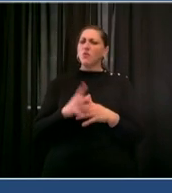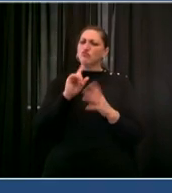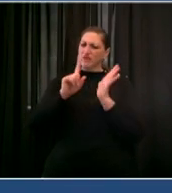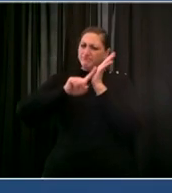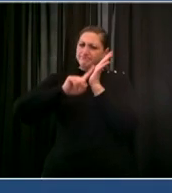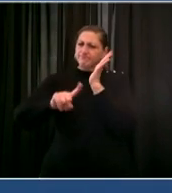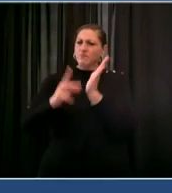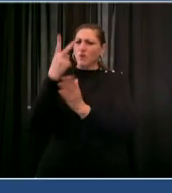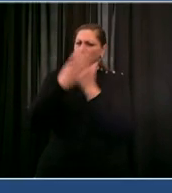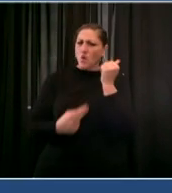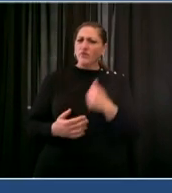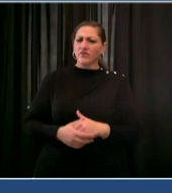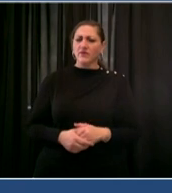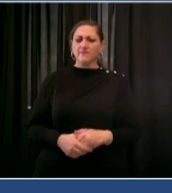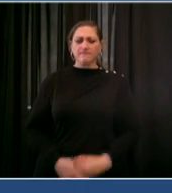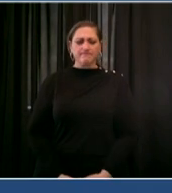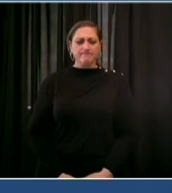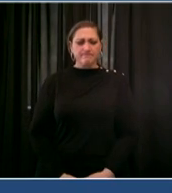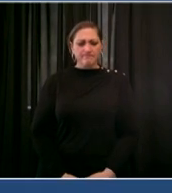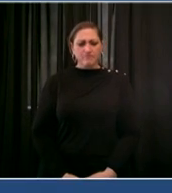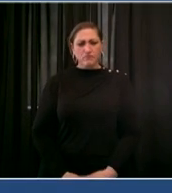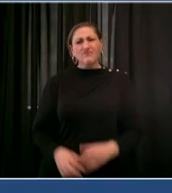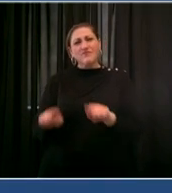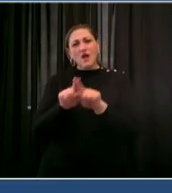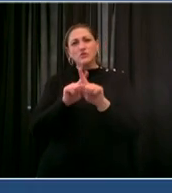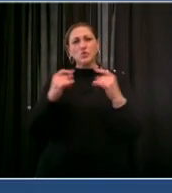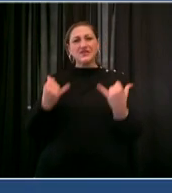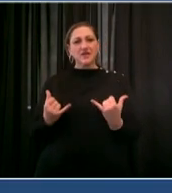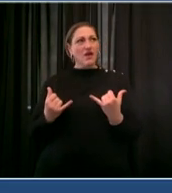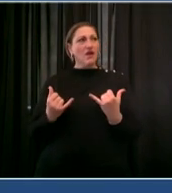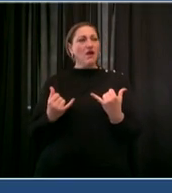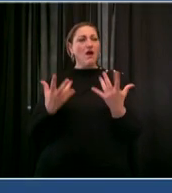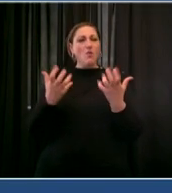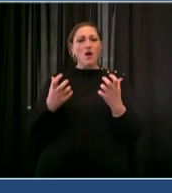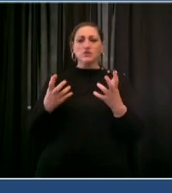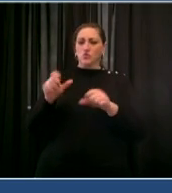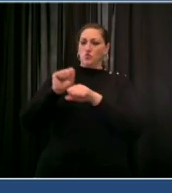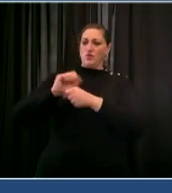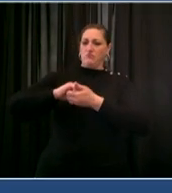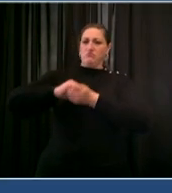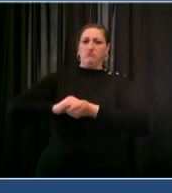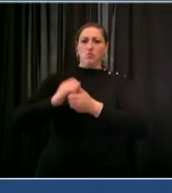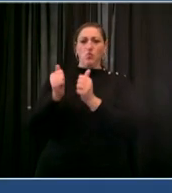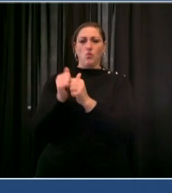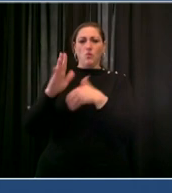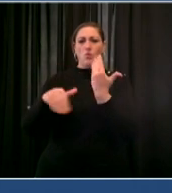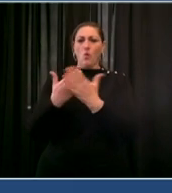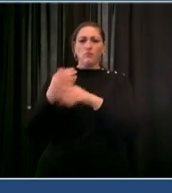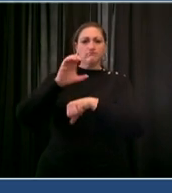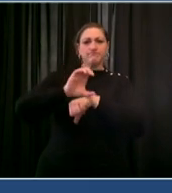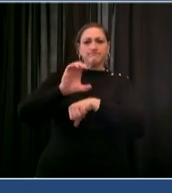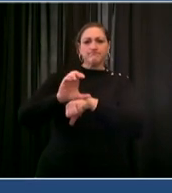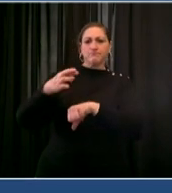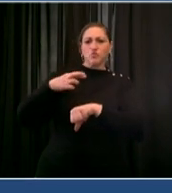of our faith leaders to discuss how we can address this challenge together they are on the front lines of this